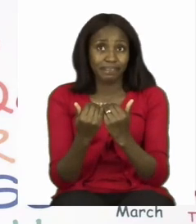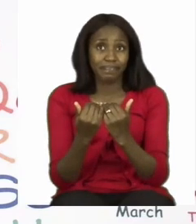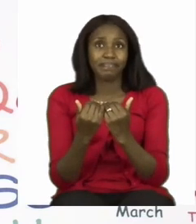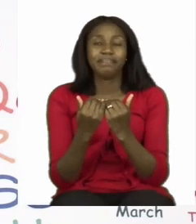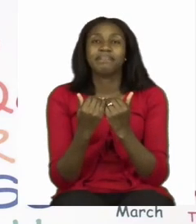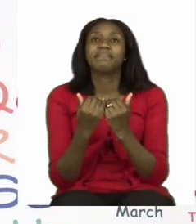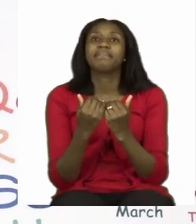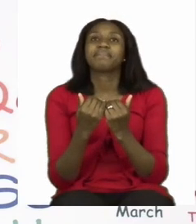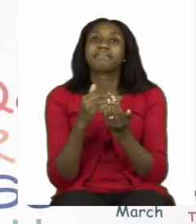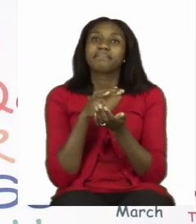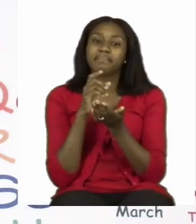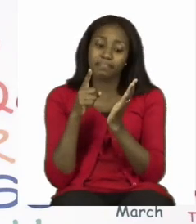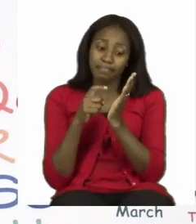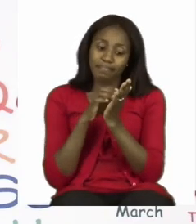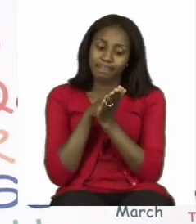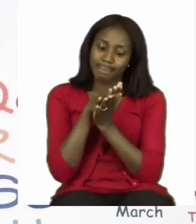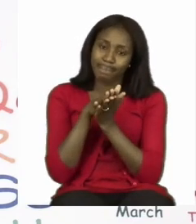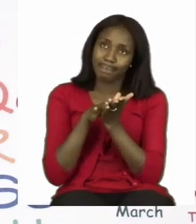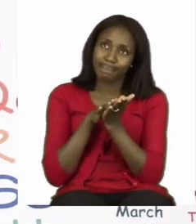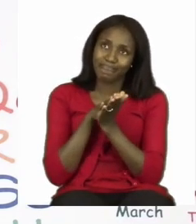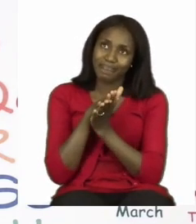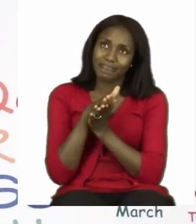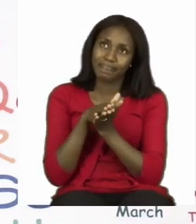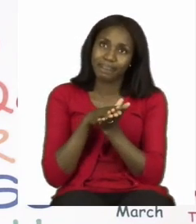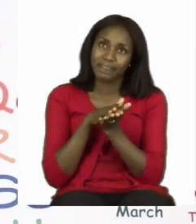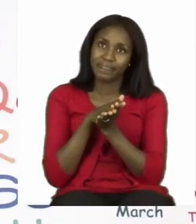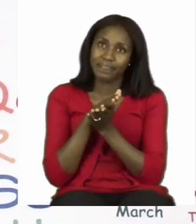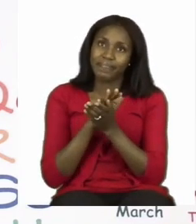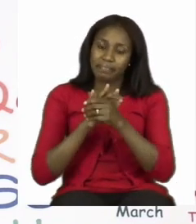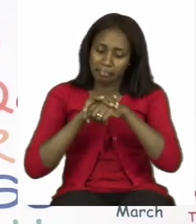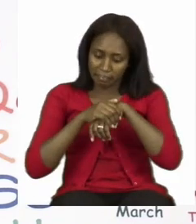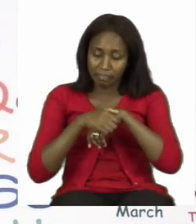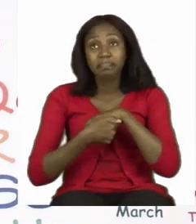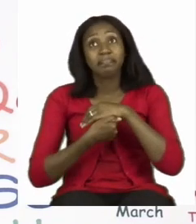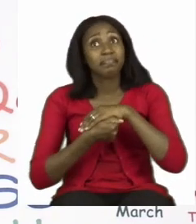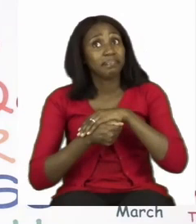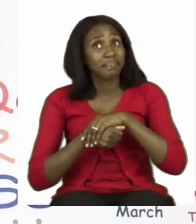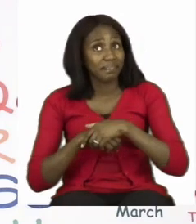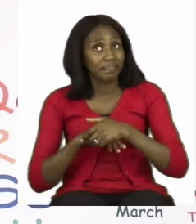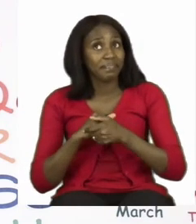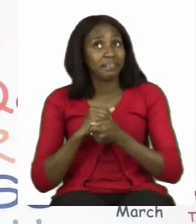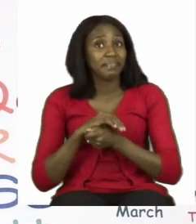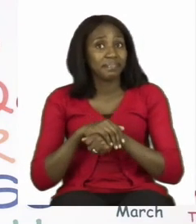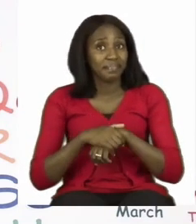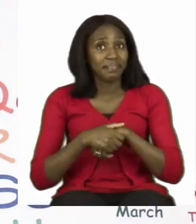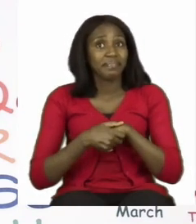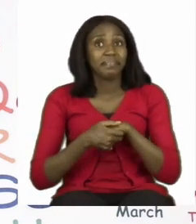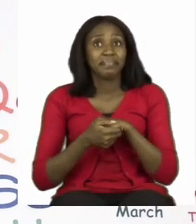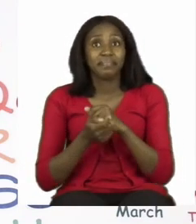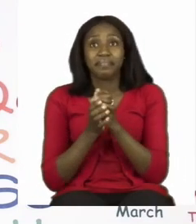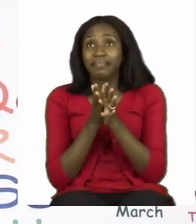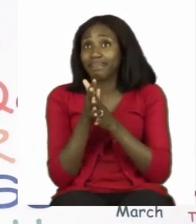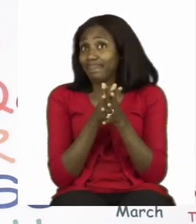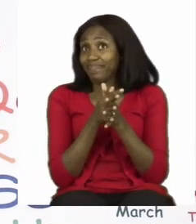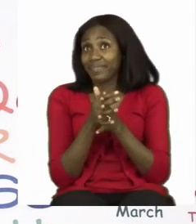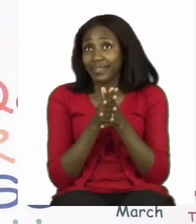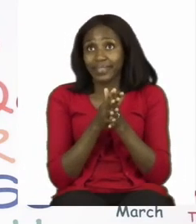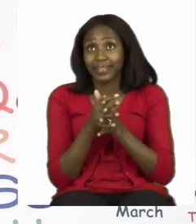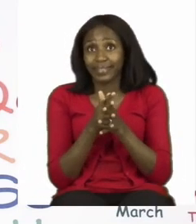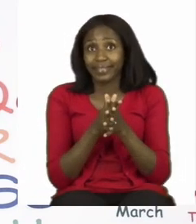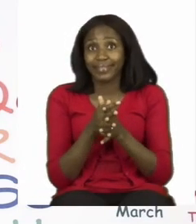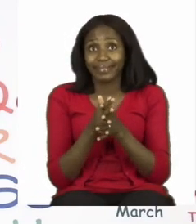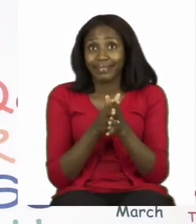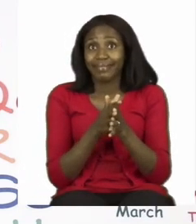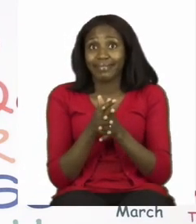and we rub inside our hands, around our hands, in between our fingers,